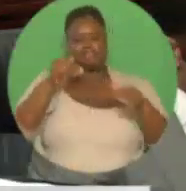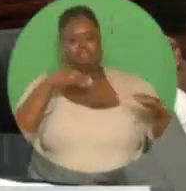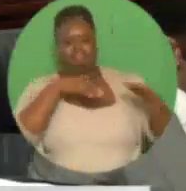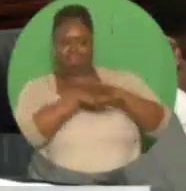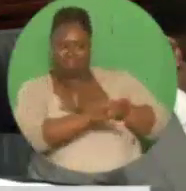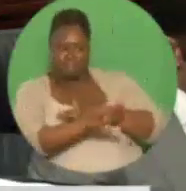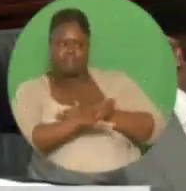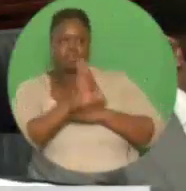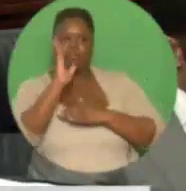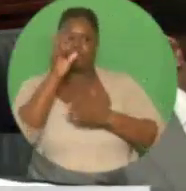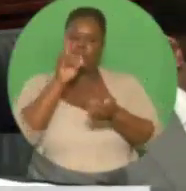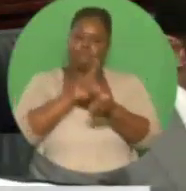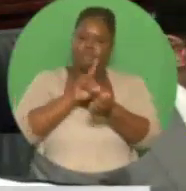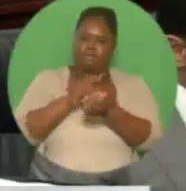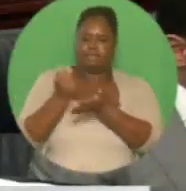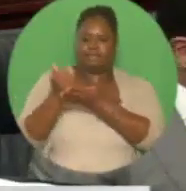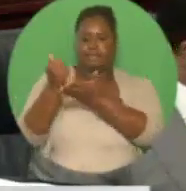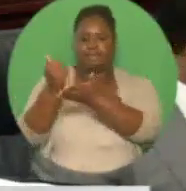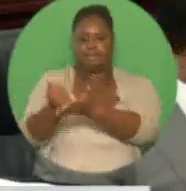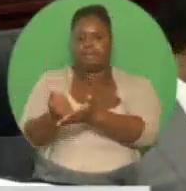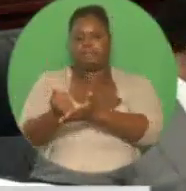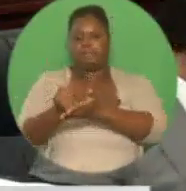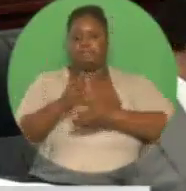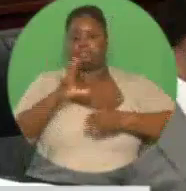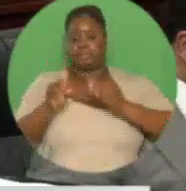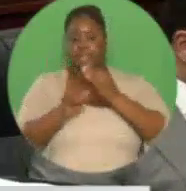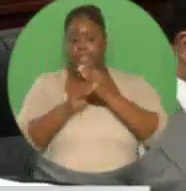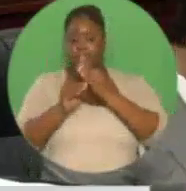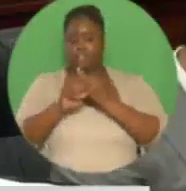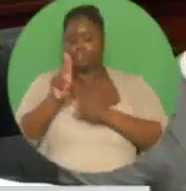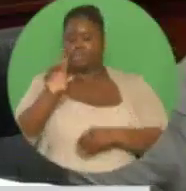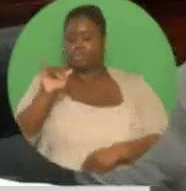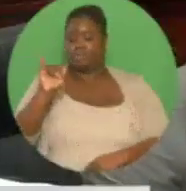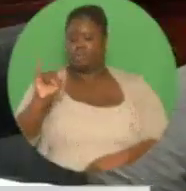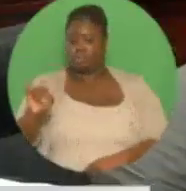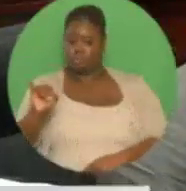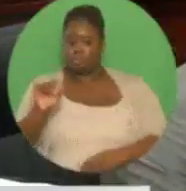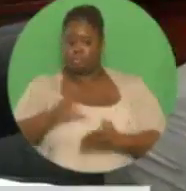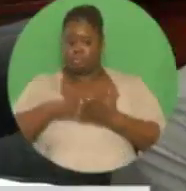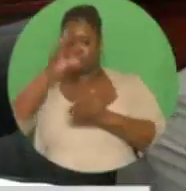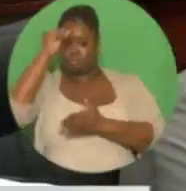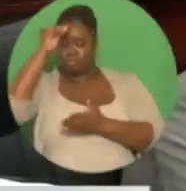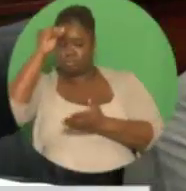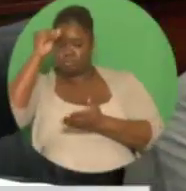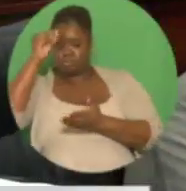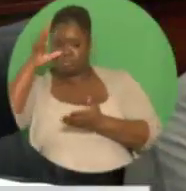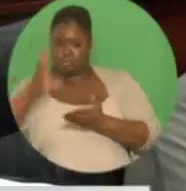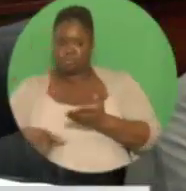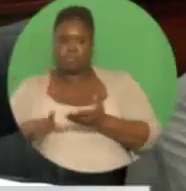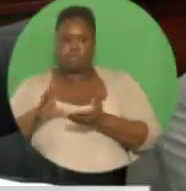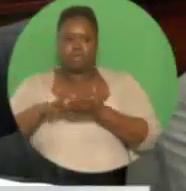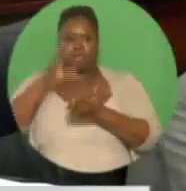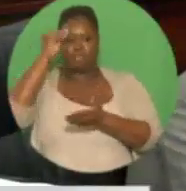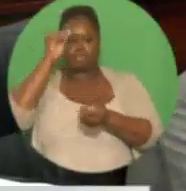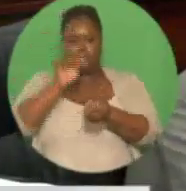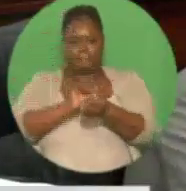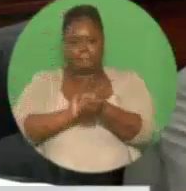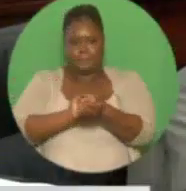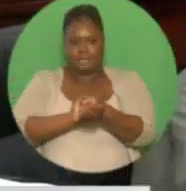students. And yet another hospital, Madam Speaker, a new Sangre Grandi Hospital,